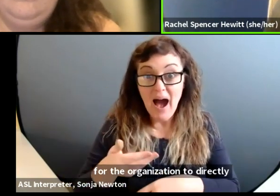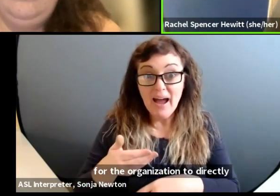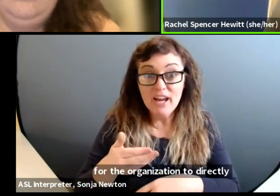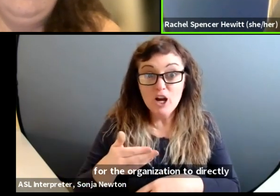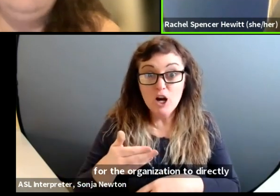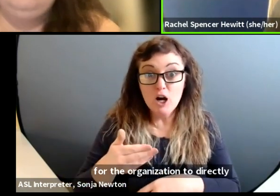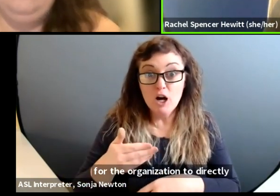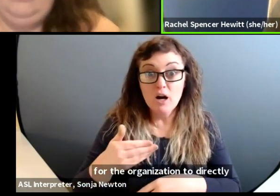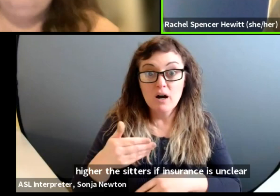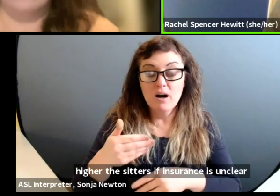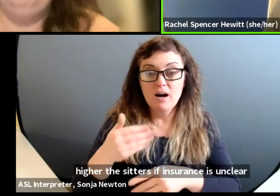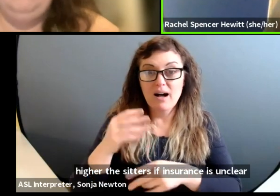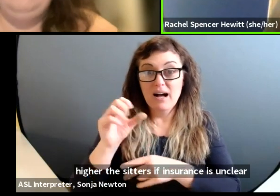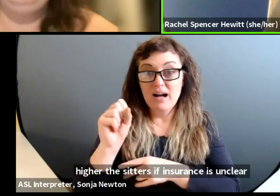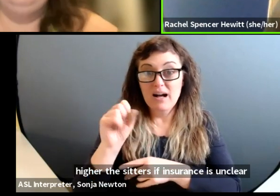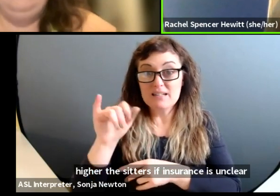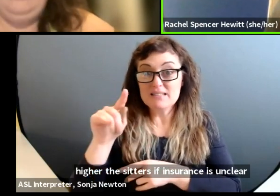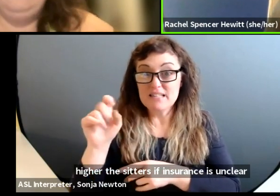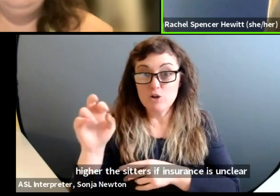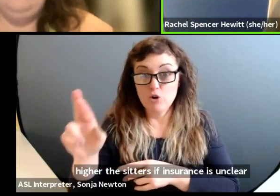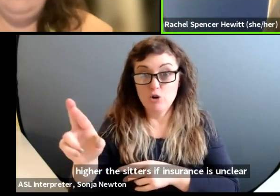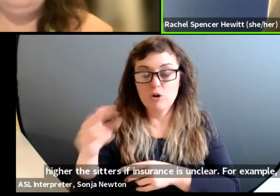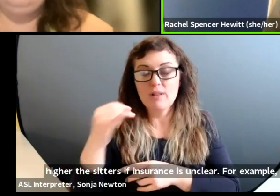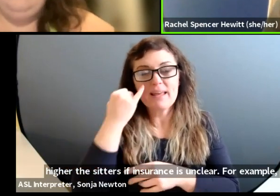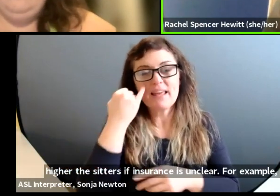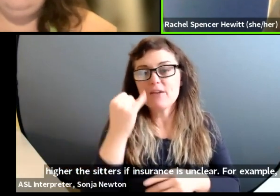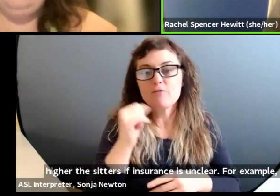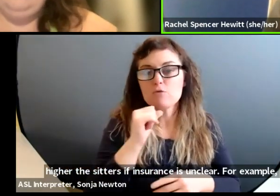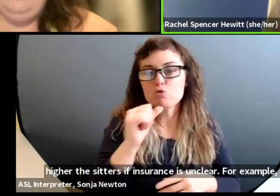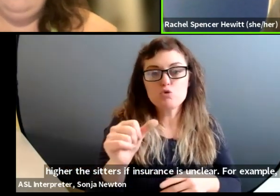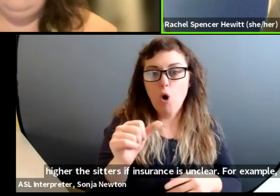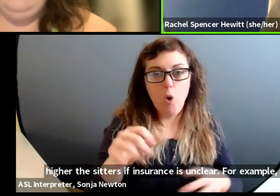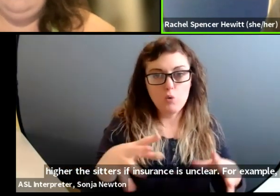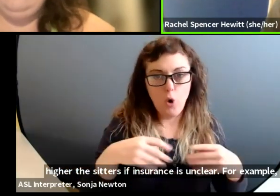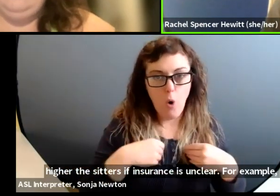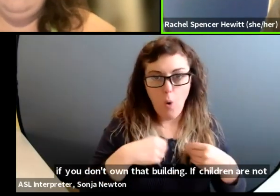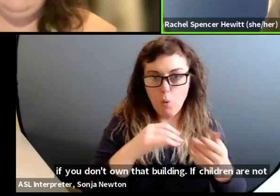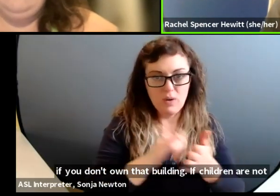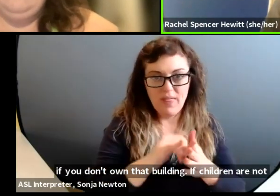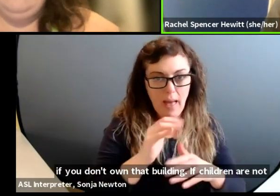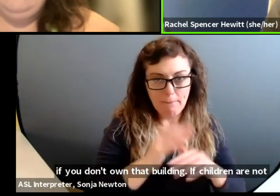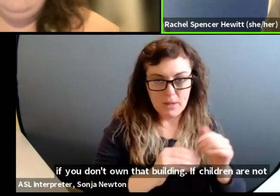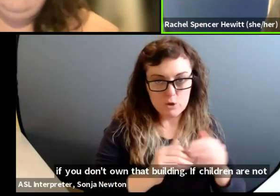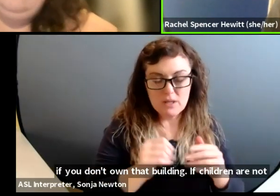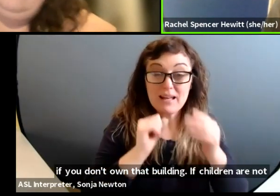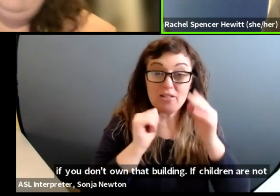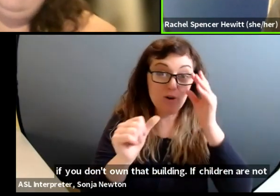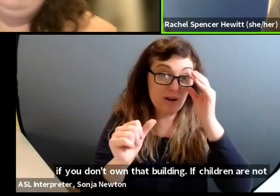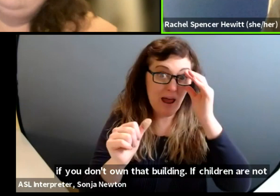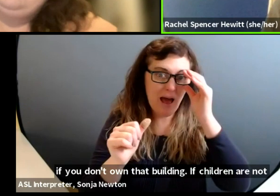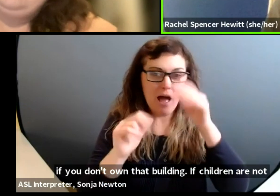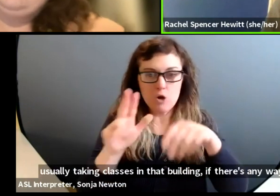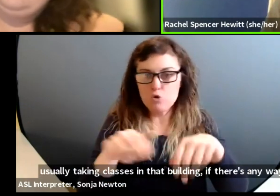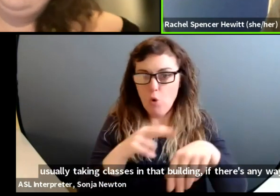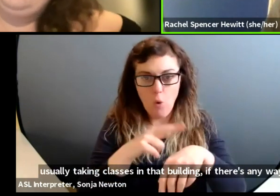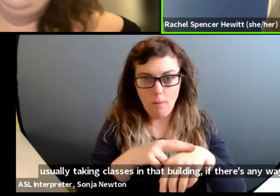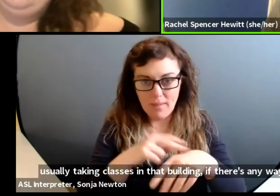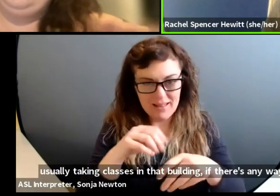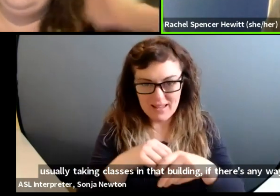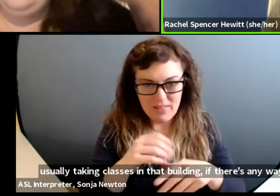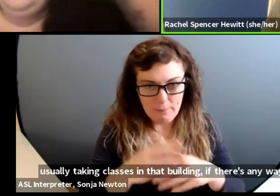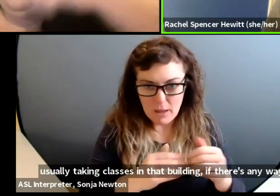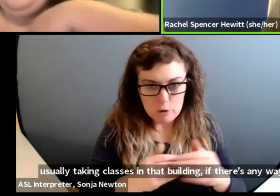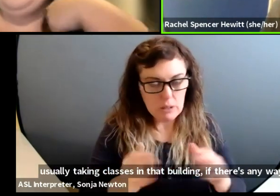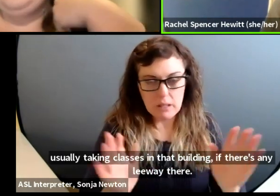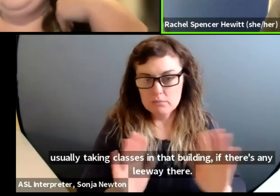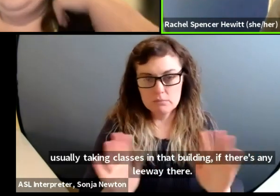is unclear, for example, if you don't own that building, if children are not usually taking classes in that building, if there's any leeway there, there are